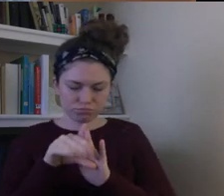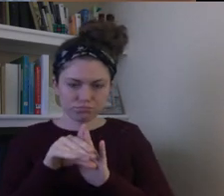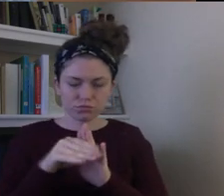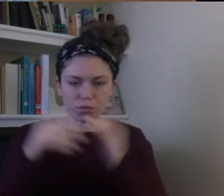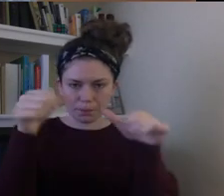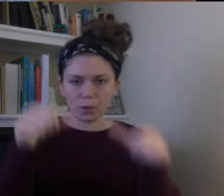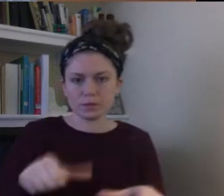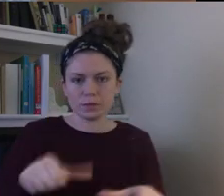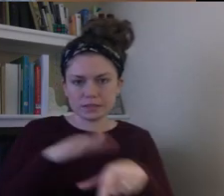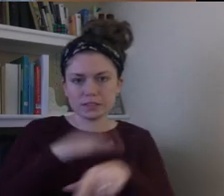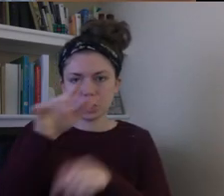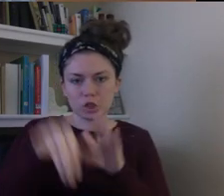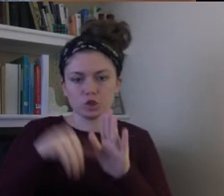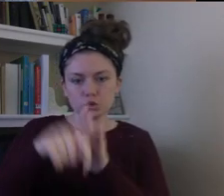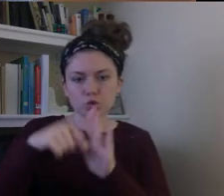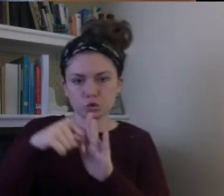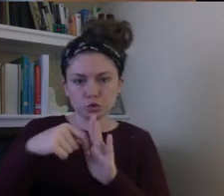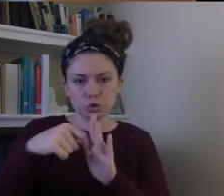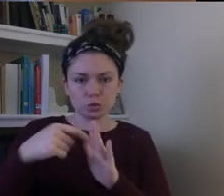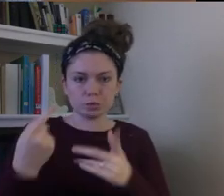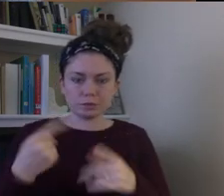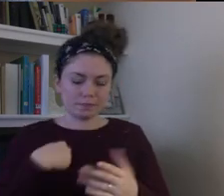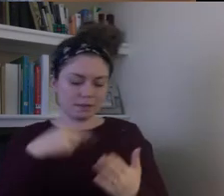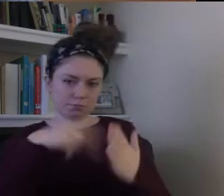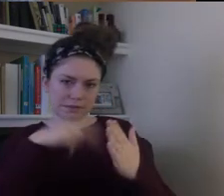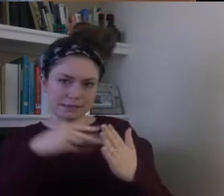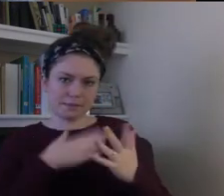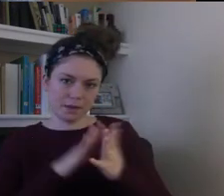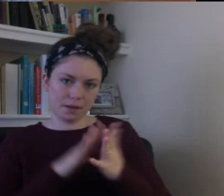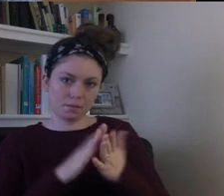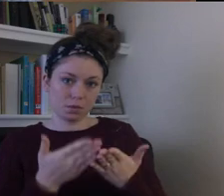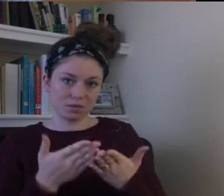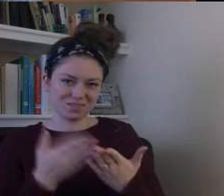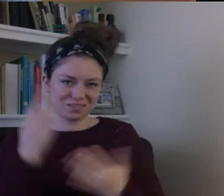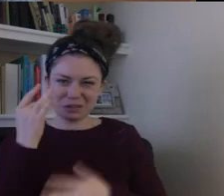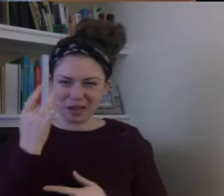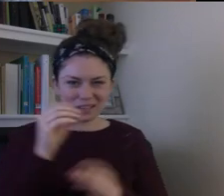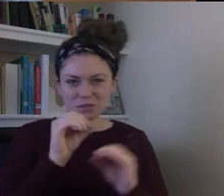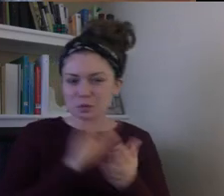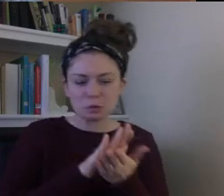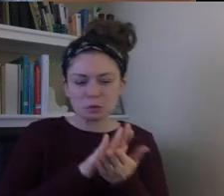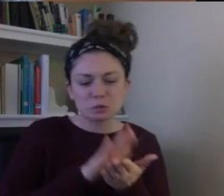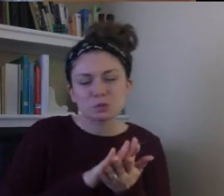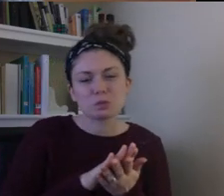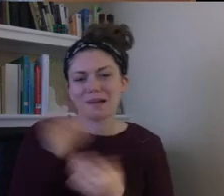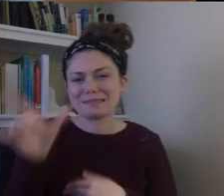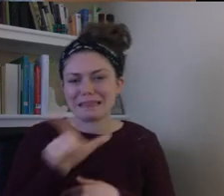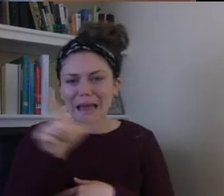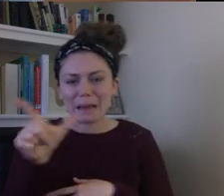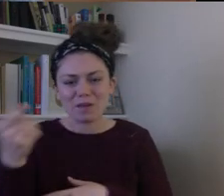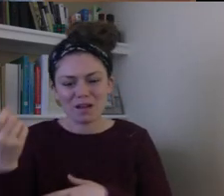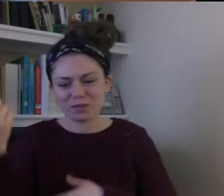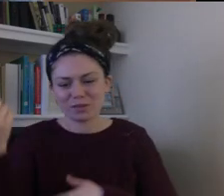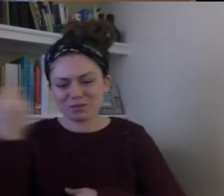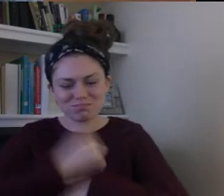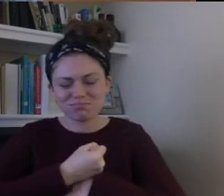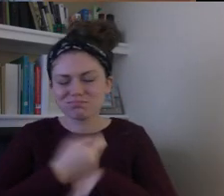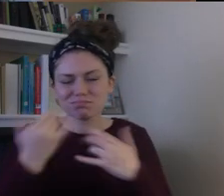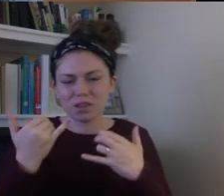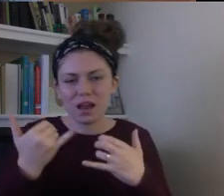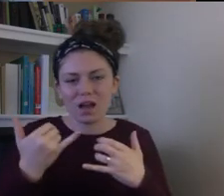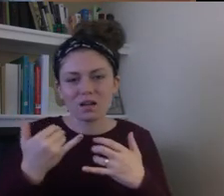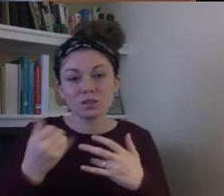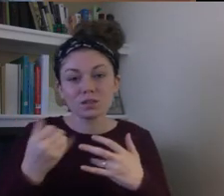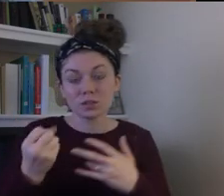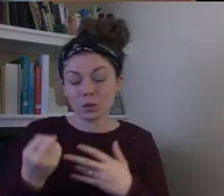we're all stuck in the house. There's no school and no bookstores or libraries open. So today